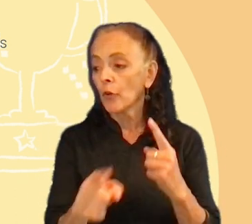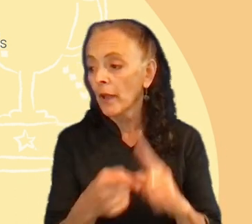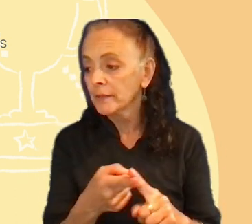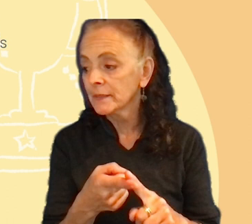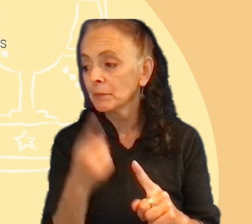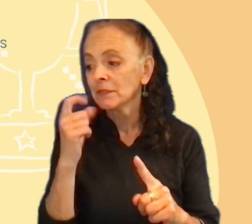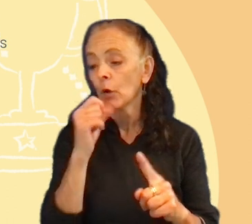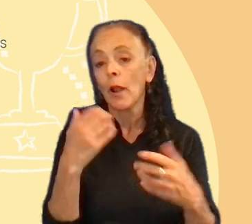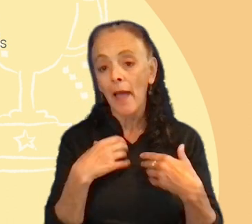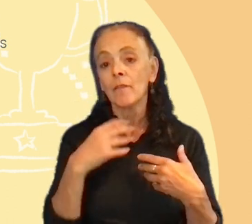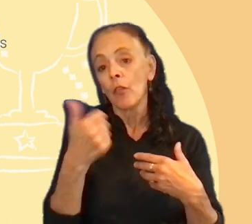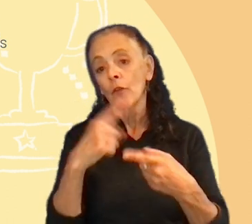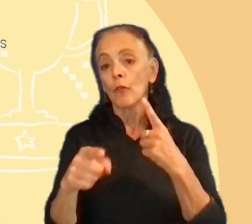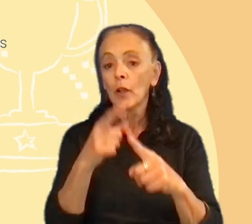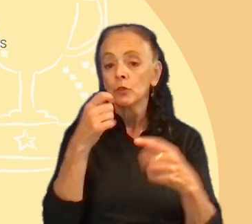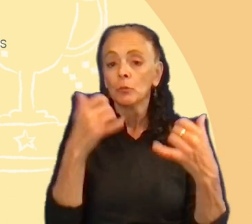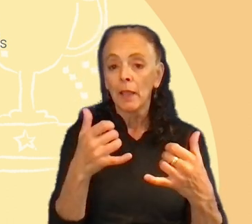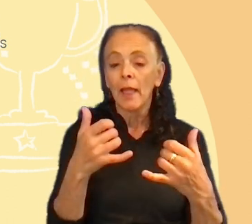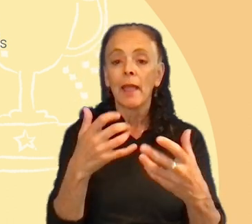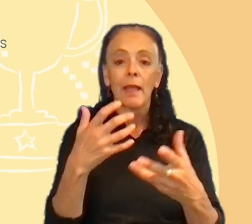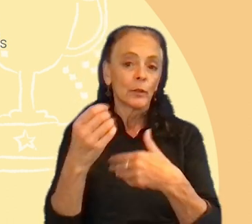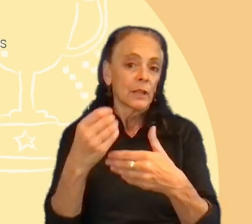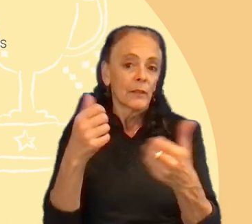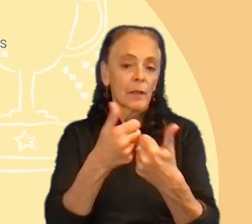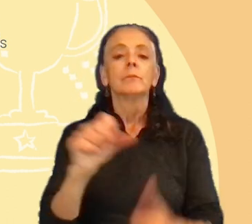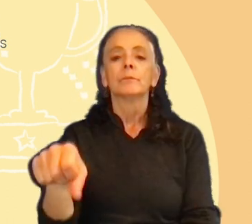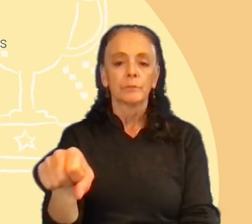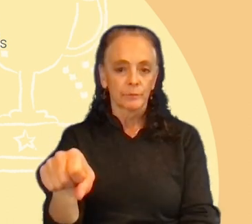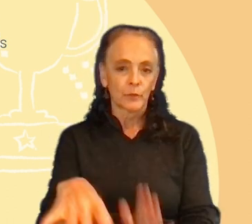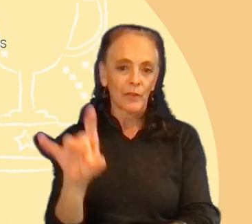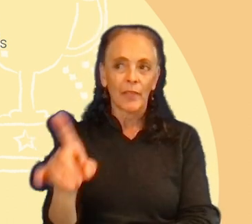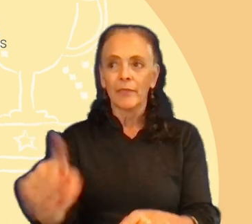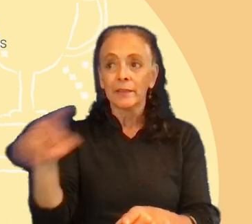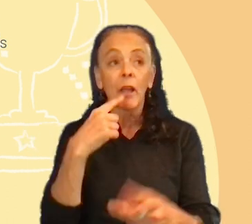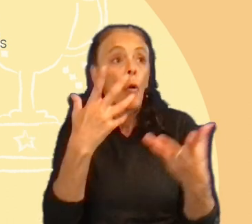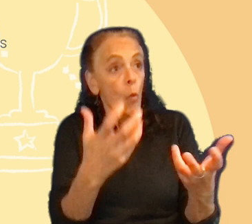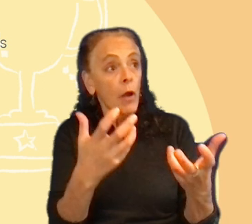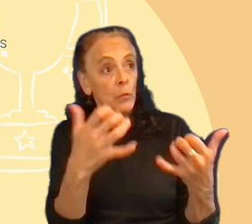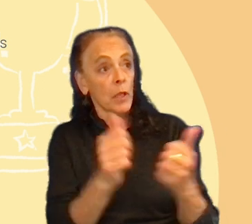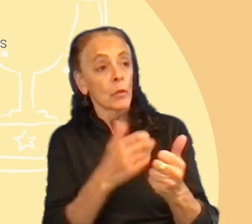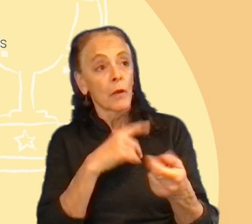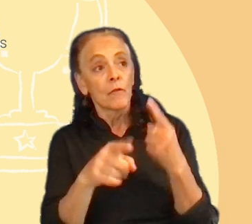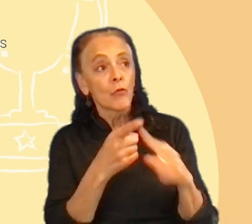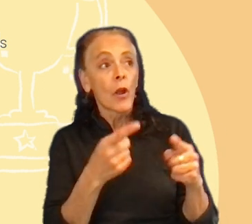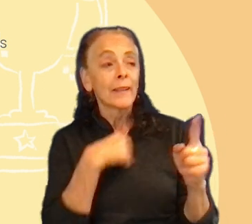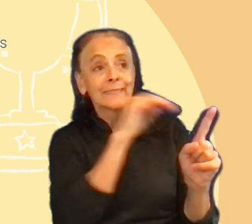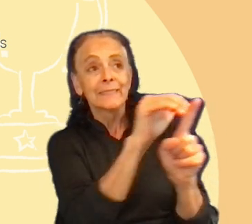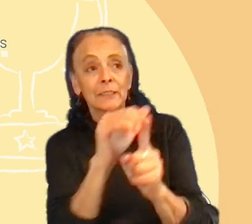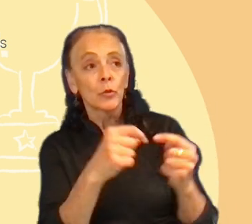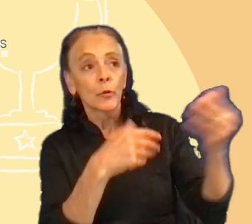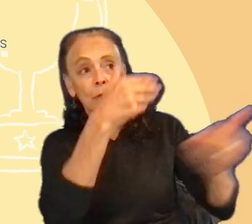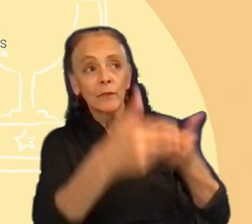who plays dominos out of the game. Yeah, we detected this. They say that, okay, I wanted to play with my friends. I try to invite them.